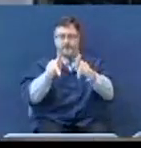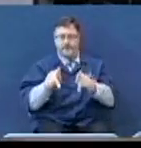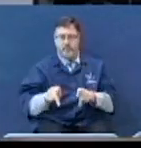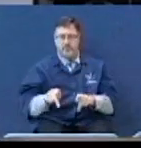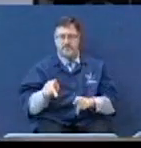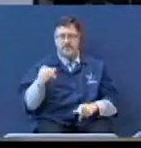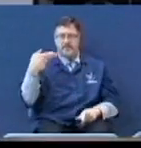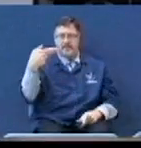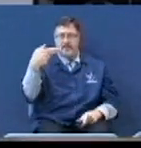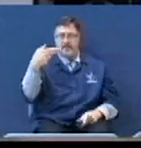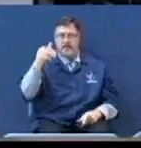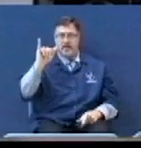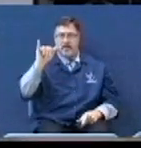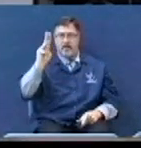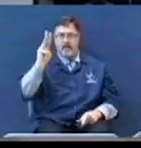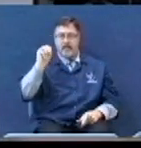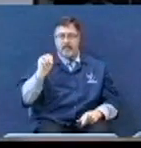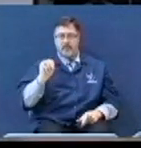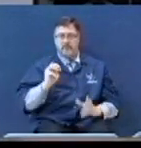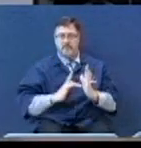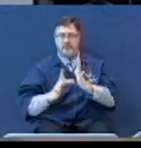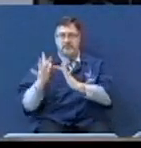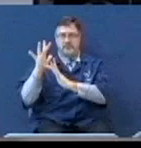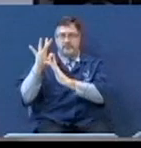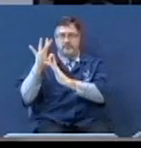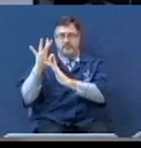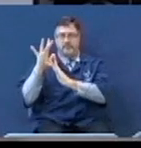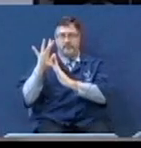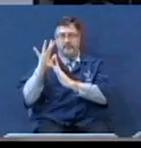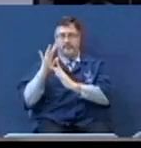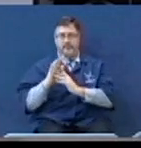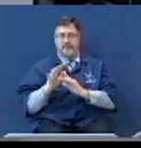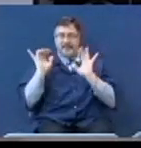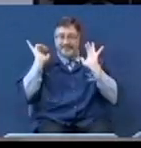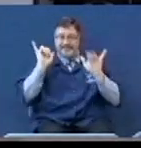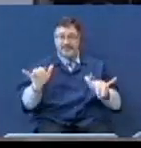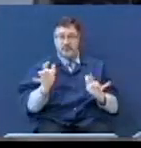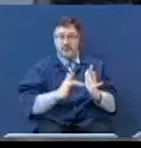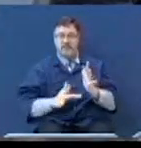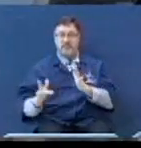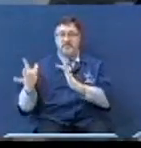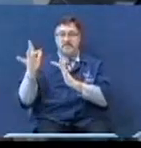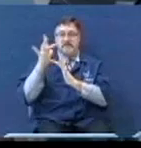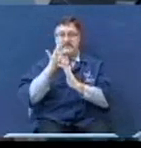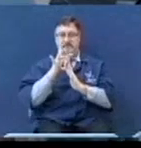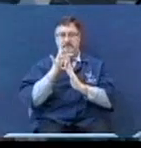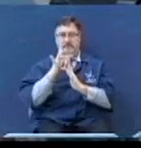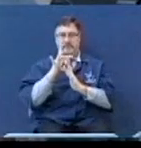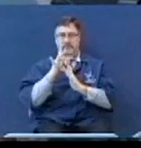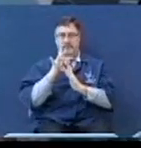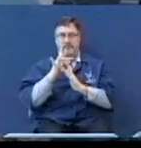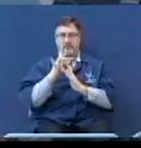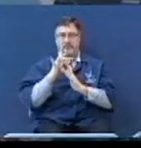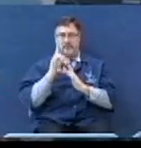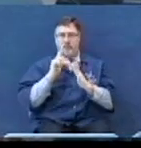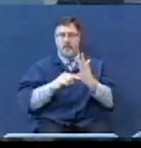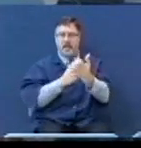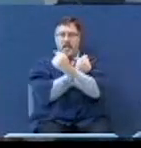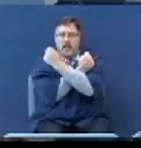him. By the way, it's still him. What a love.